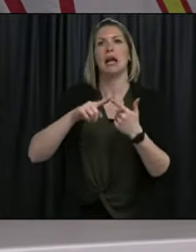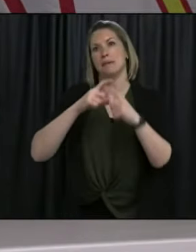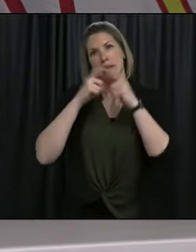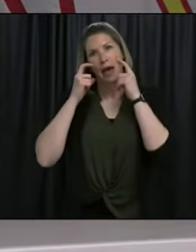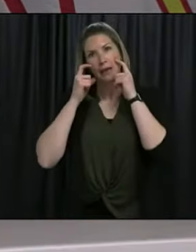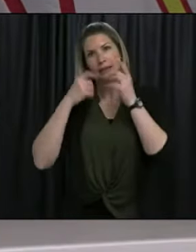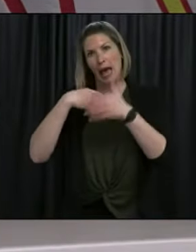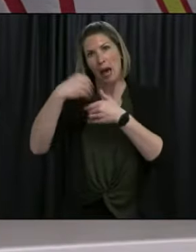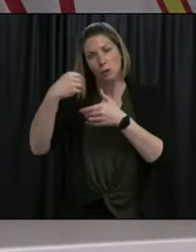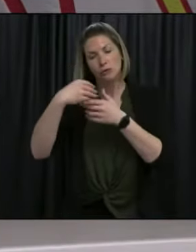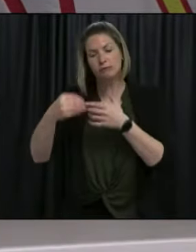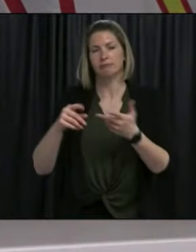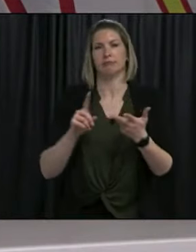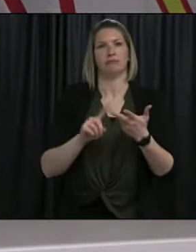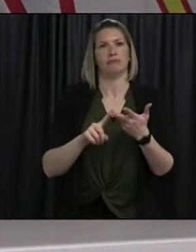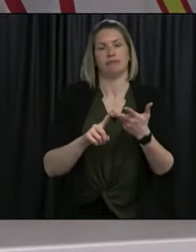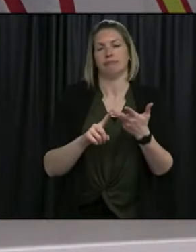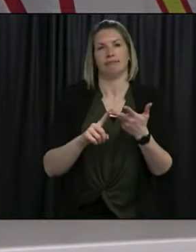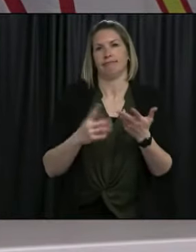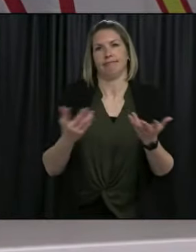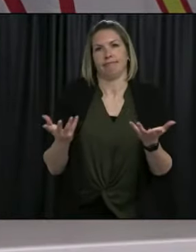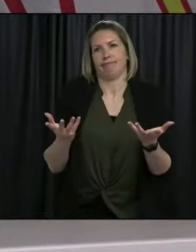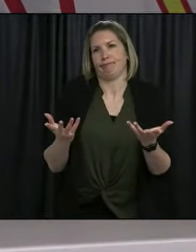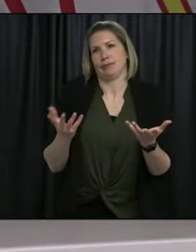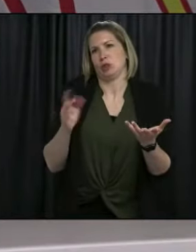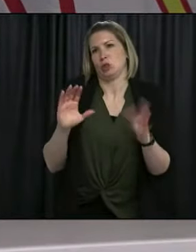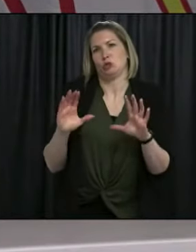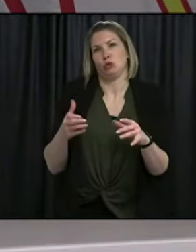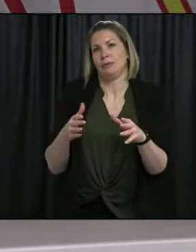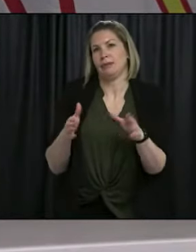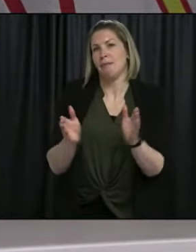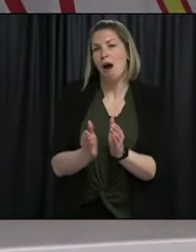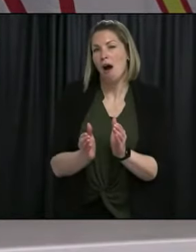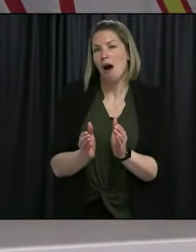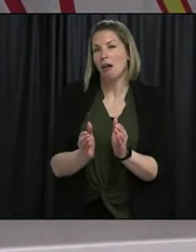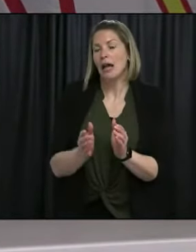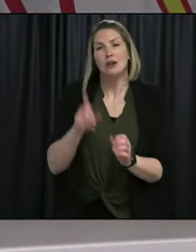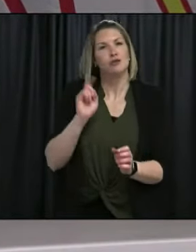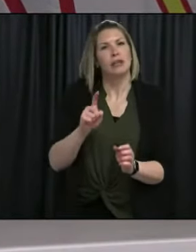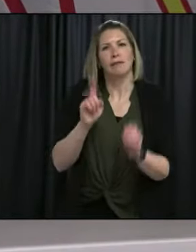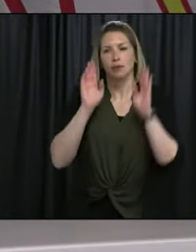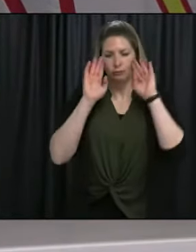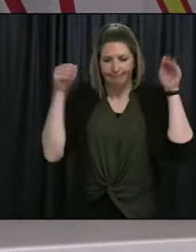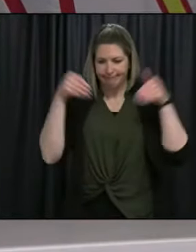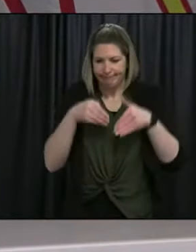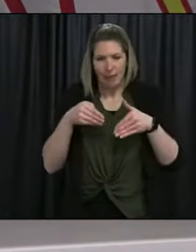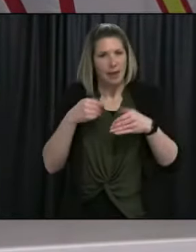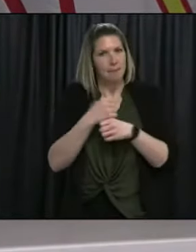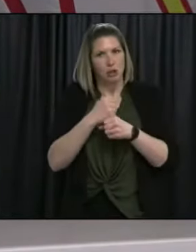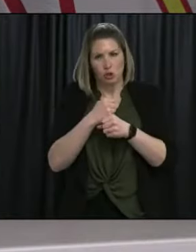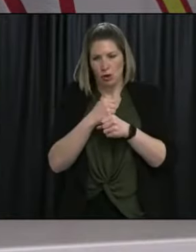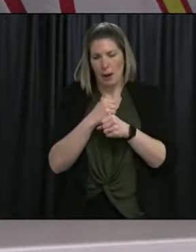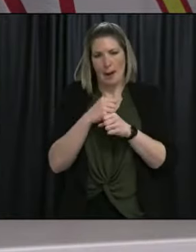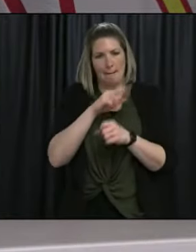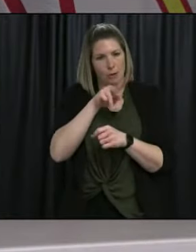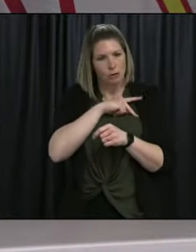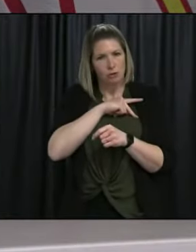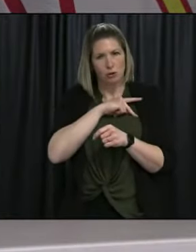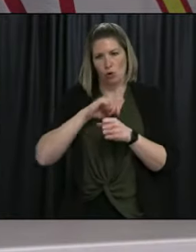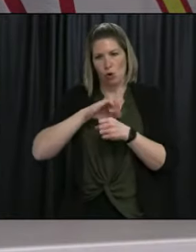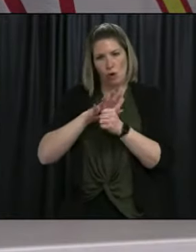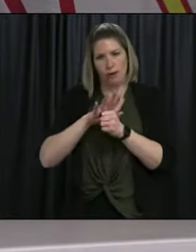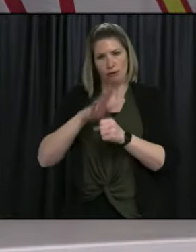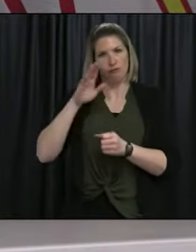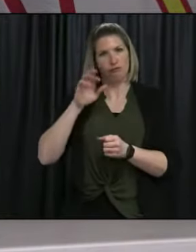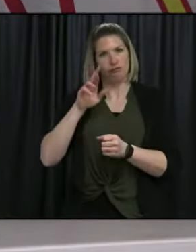public, you know, and just really be conscientious of reducing your COVID, your own personal COVID risks. So